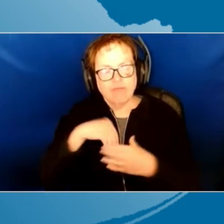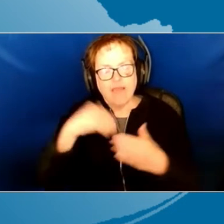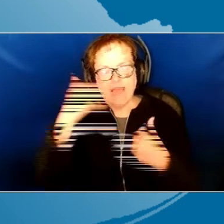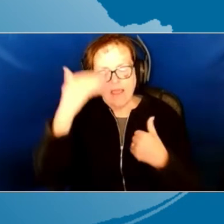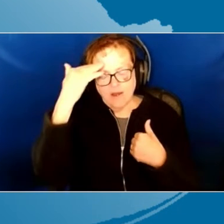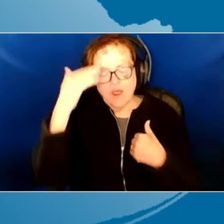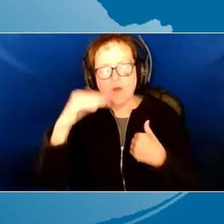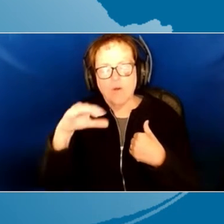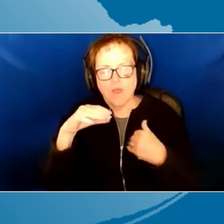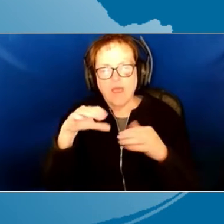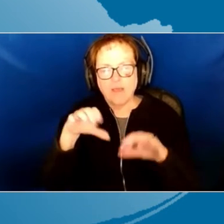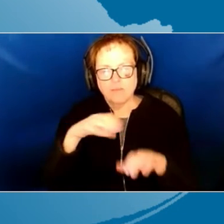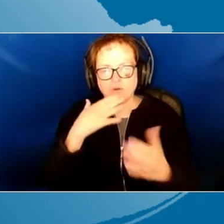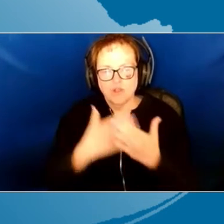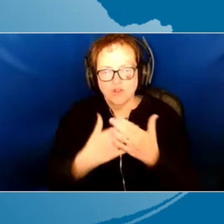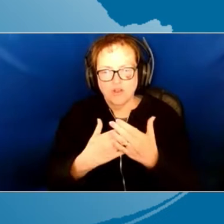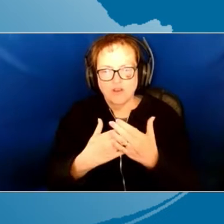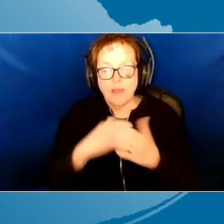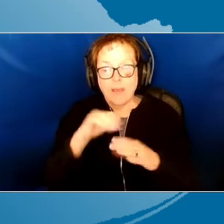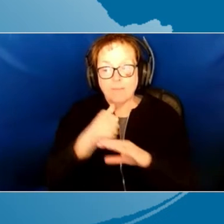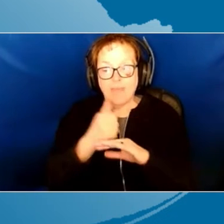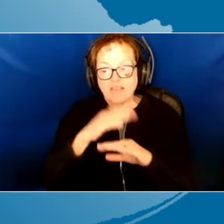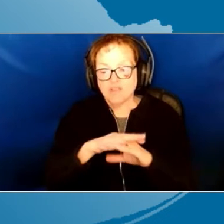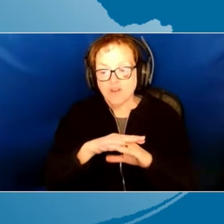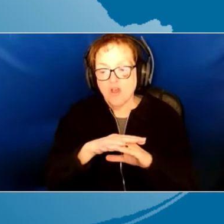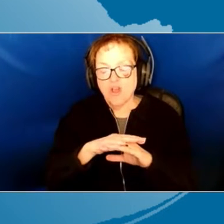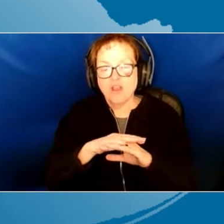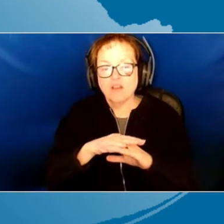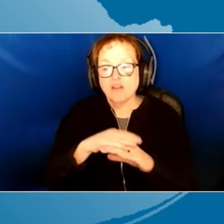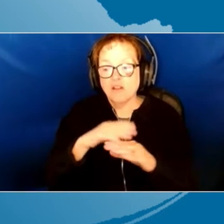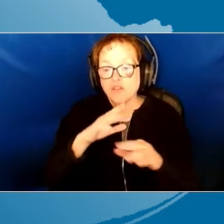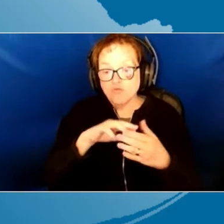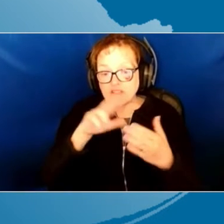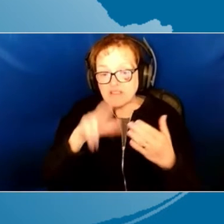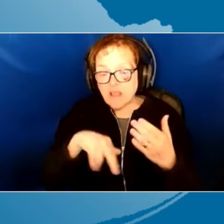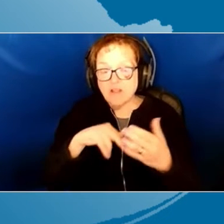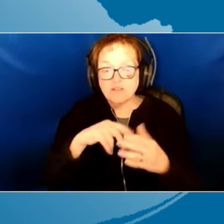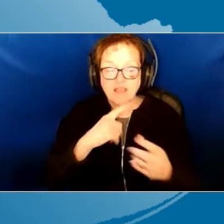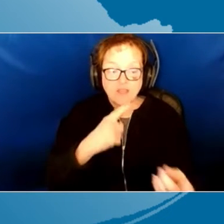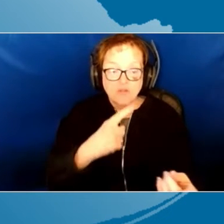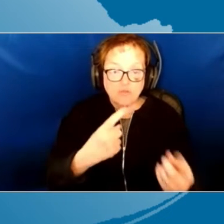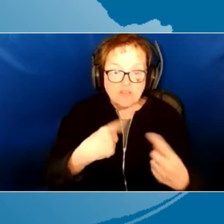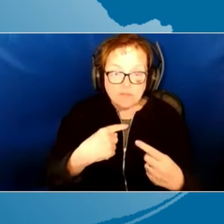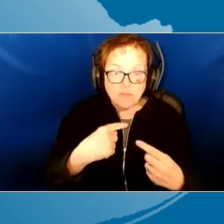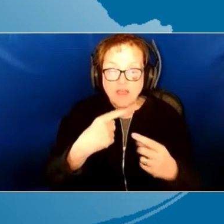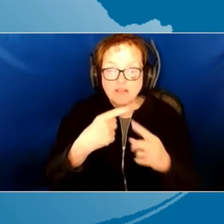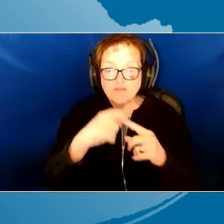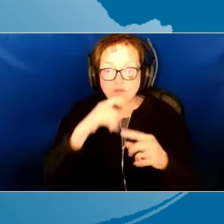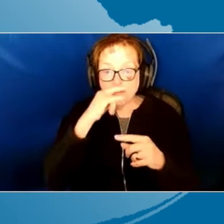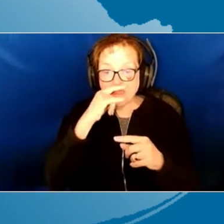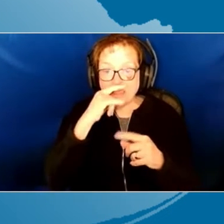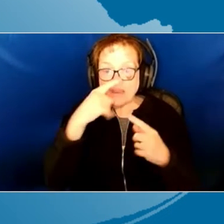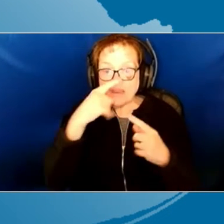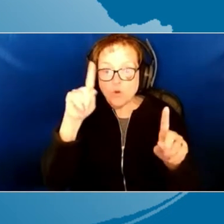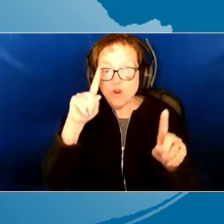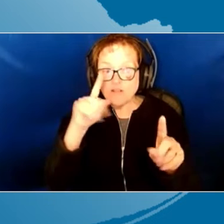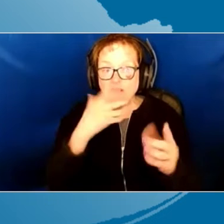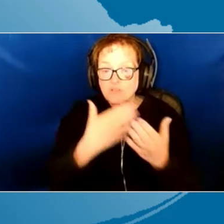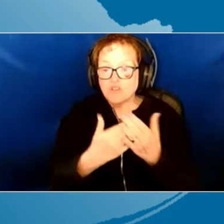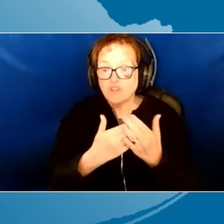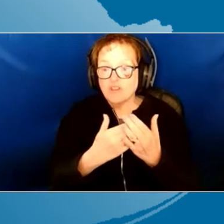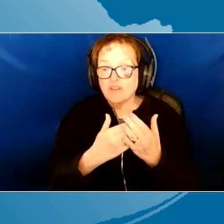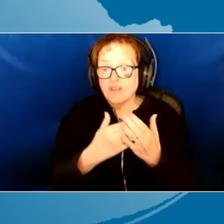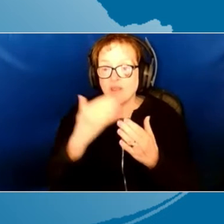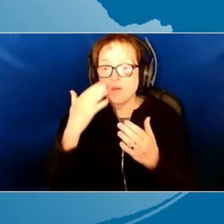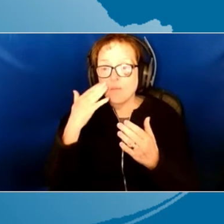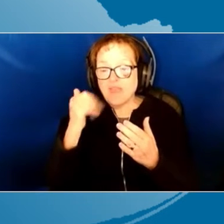know from within them, based on the outcomes that they're getting, based on the response they're getting from the child, that that worked, that that was really good, because